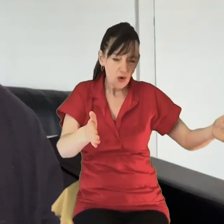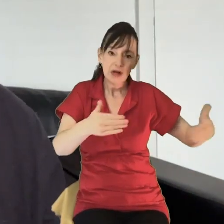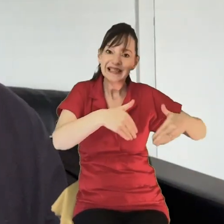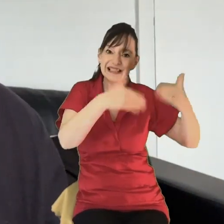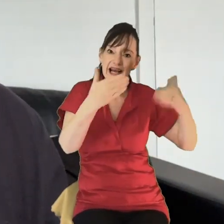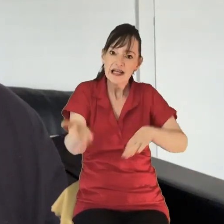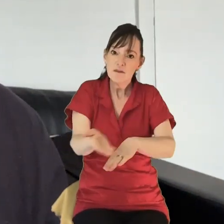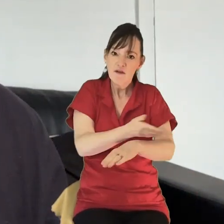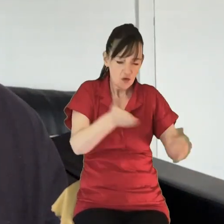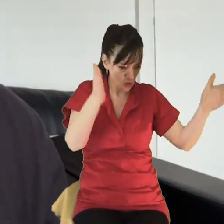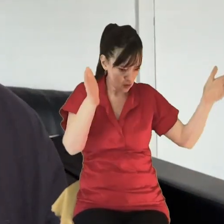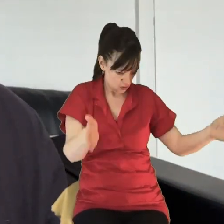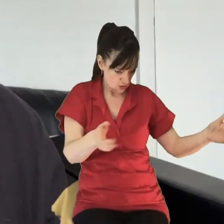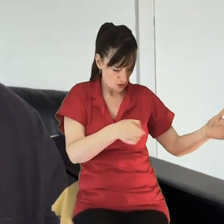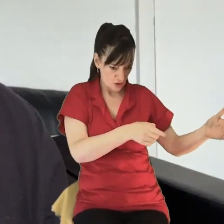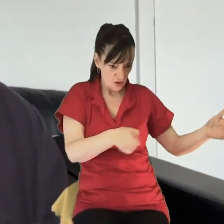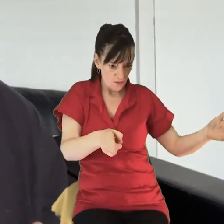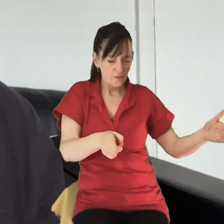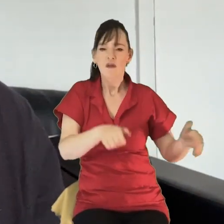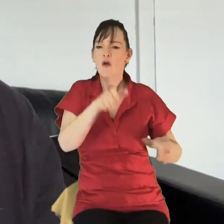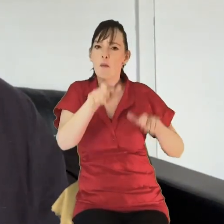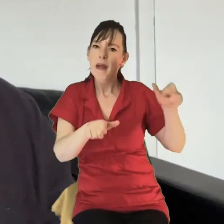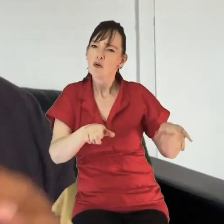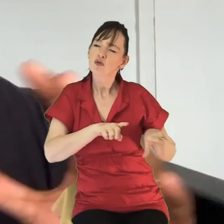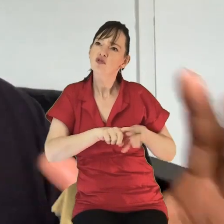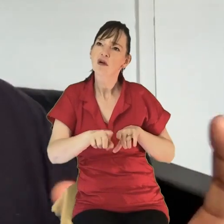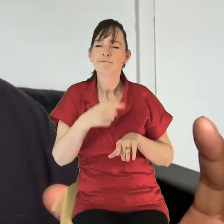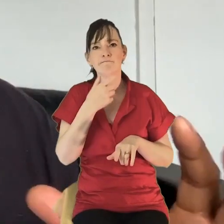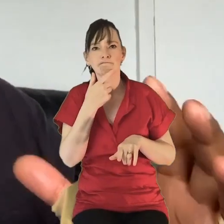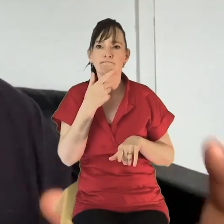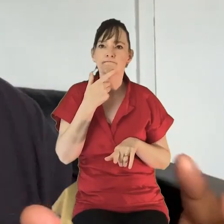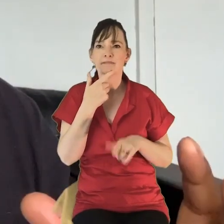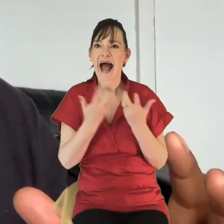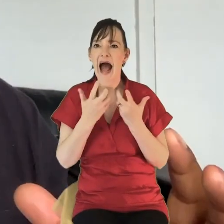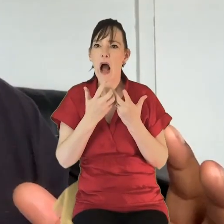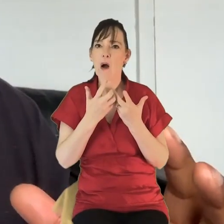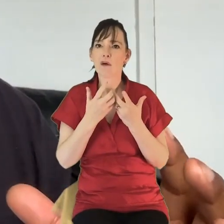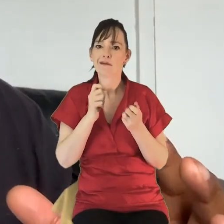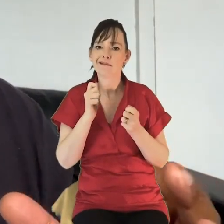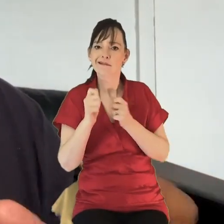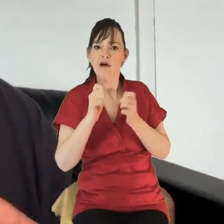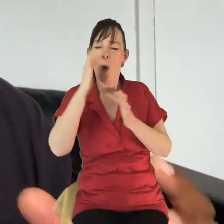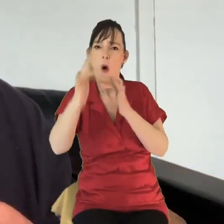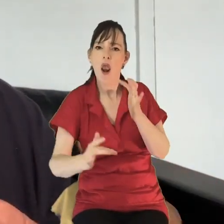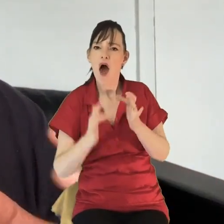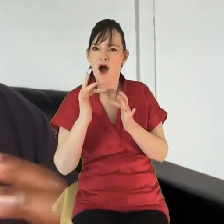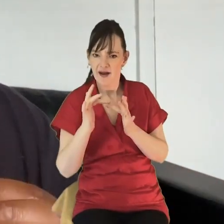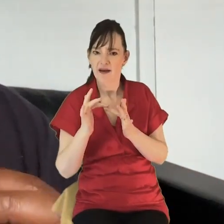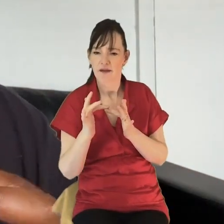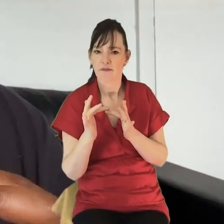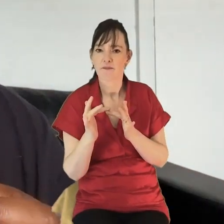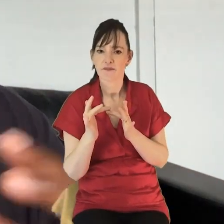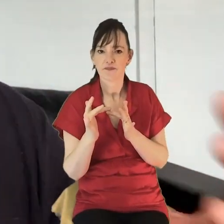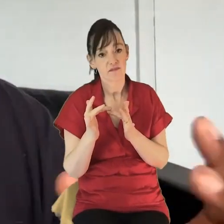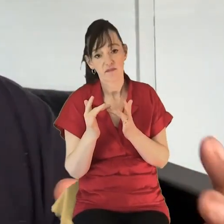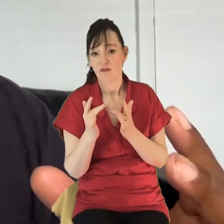funeral. And so people have, again, tried to shift that to a remote experience. And albeit, you